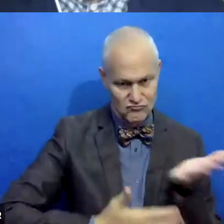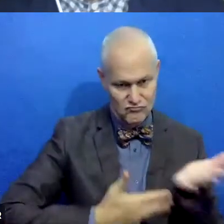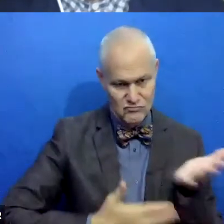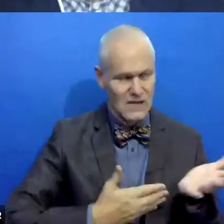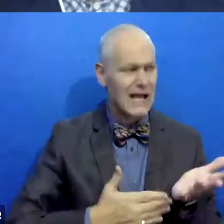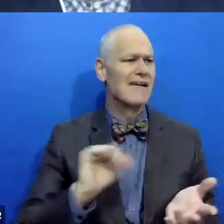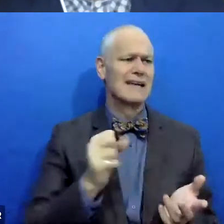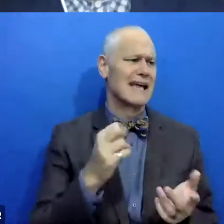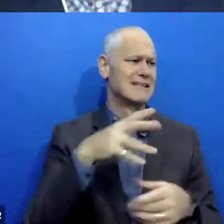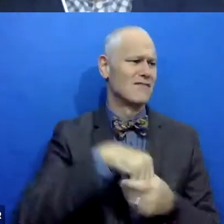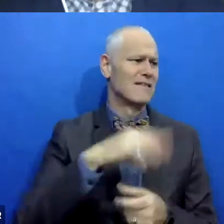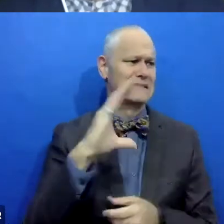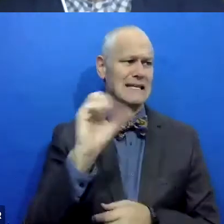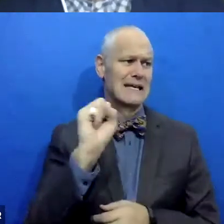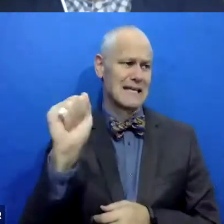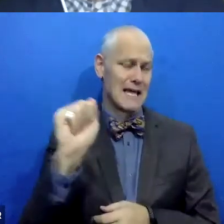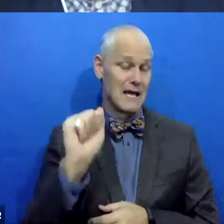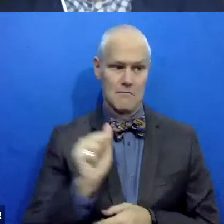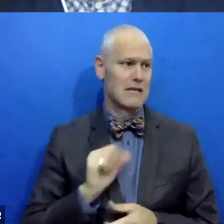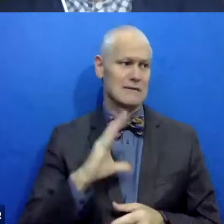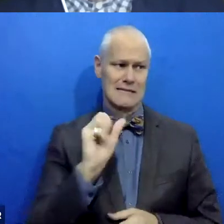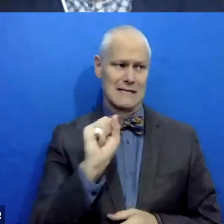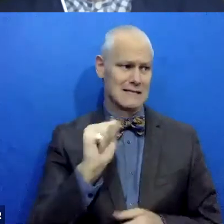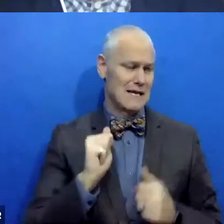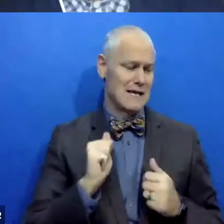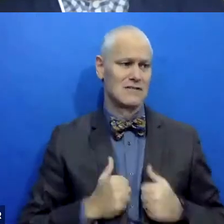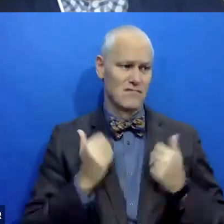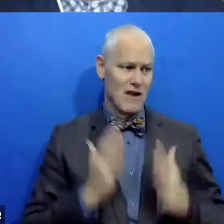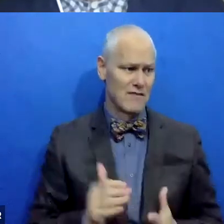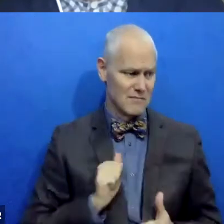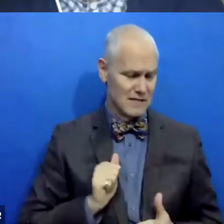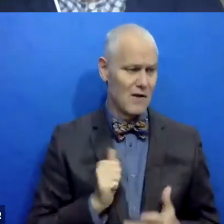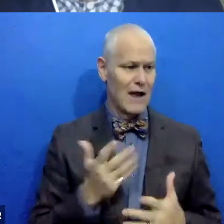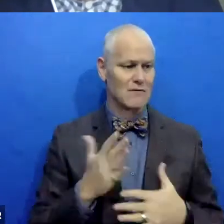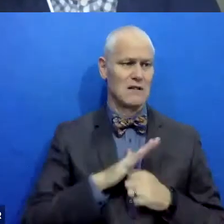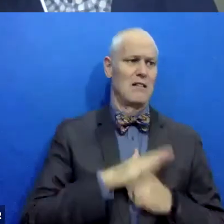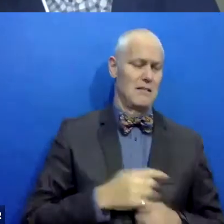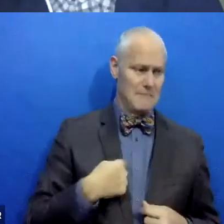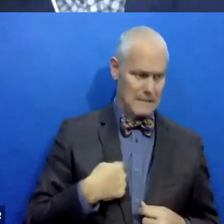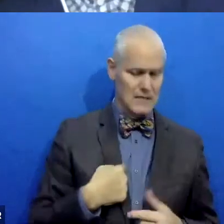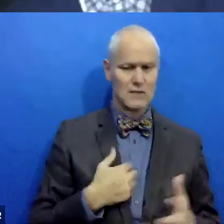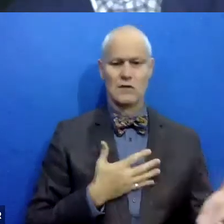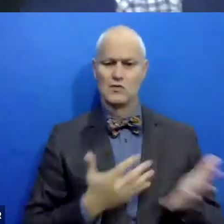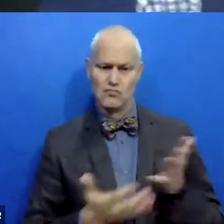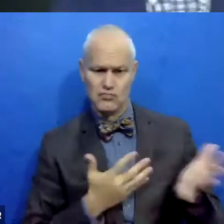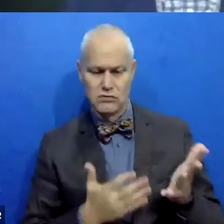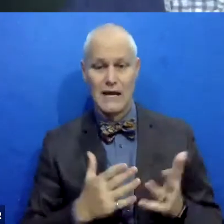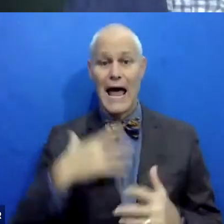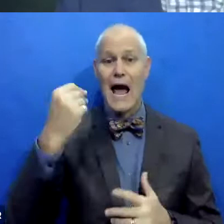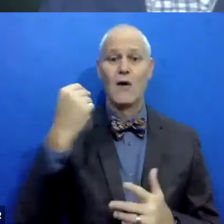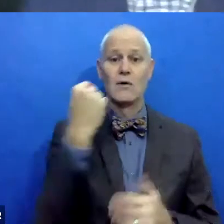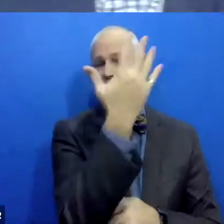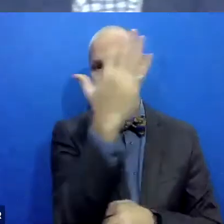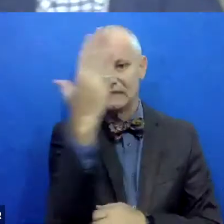involves CSA and I'm a CSA survivor. And how is this case landing on me? Um, and then, you know, just really trying to get out in nature. It's been particularly